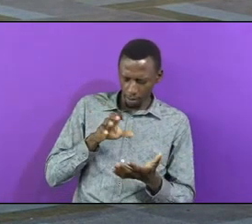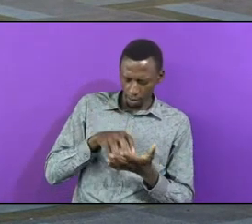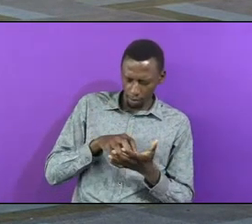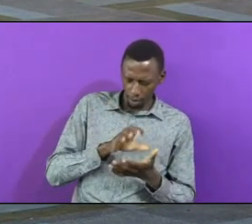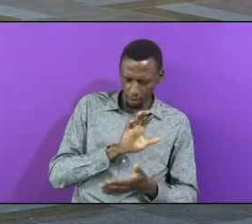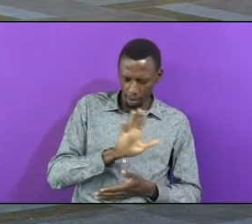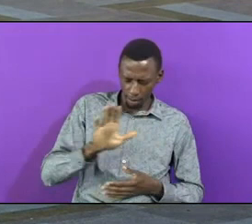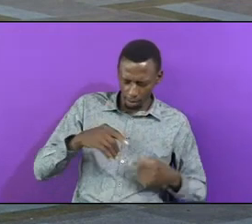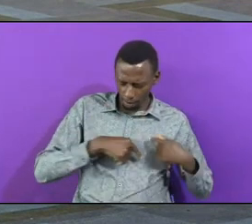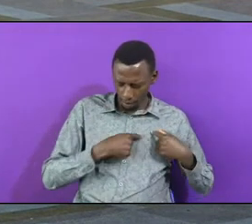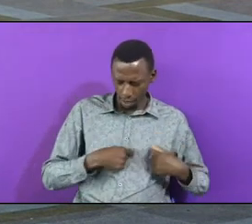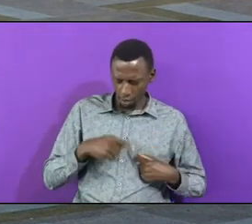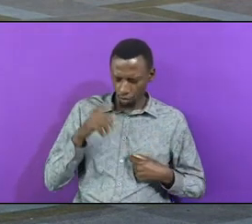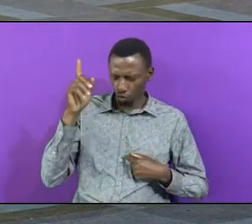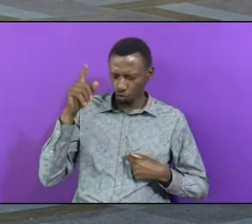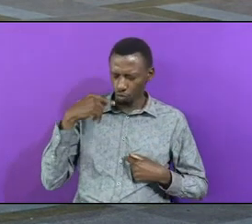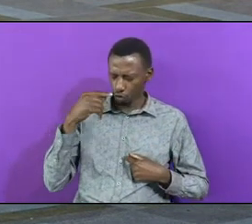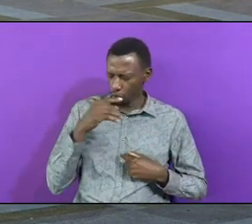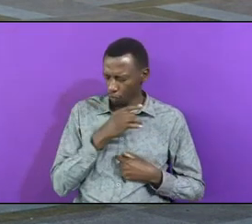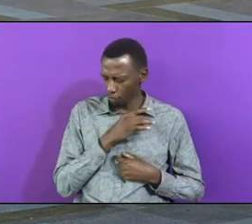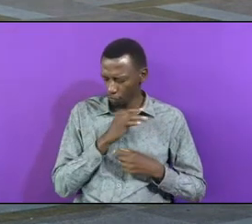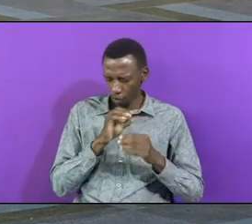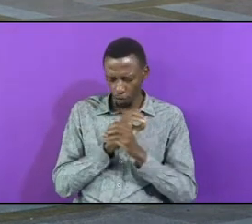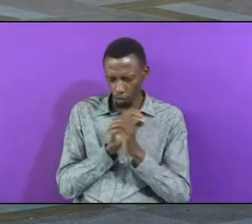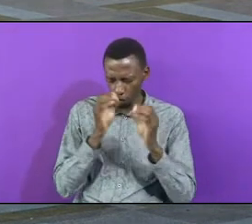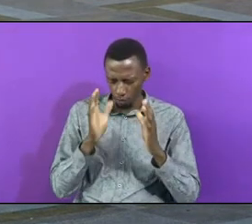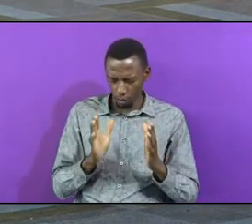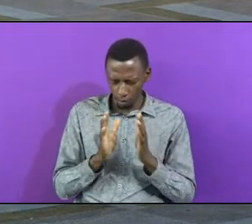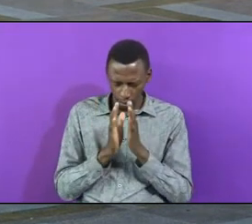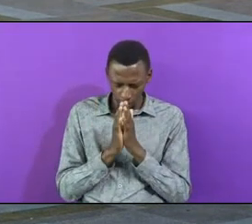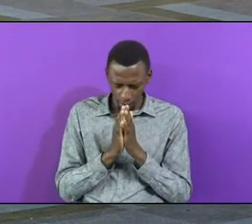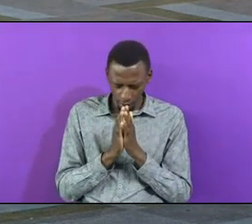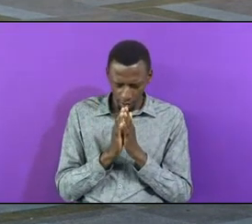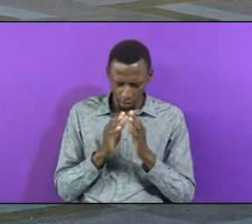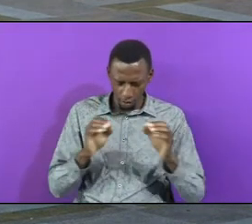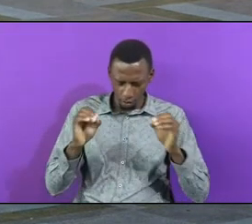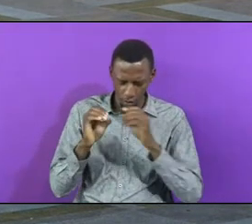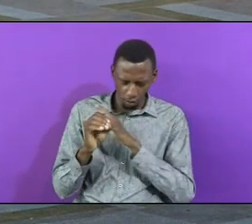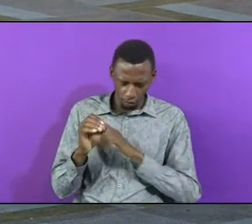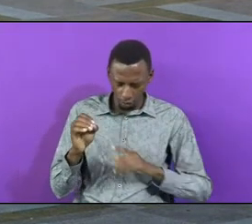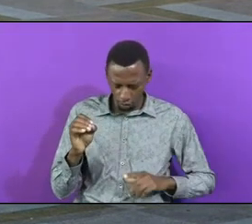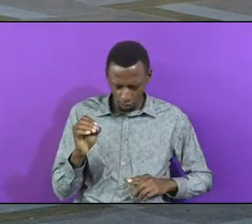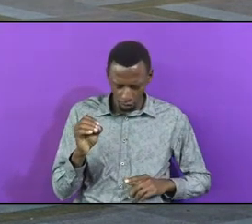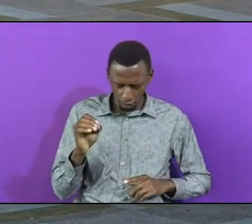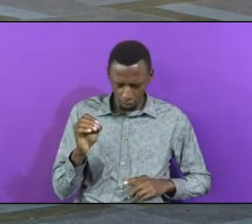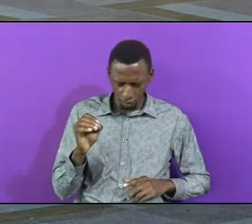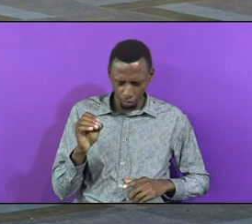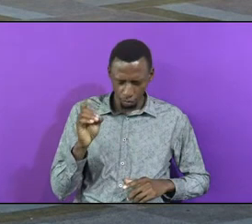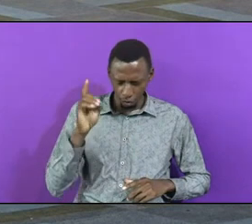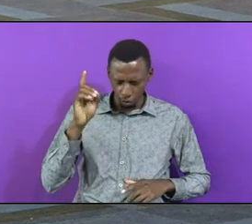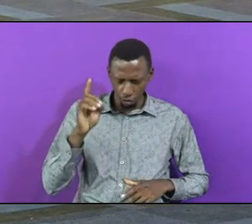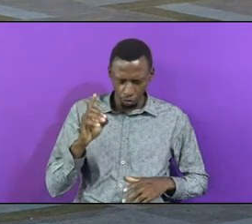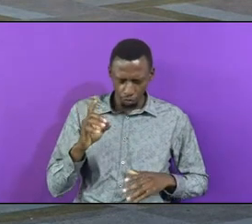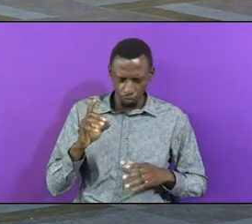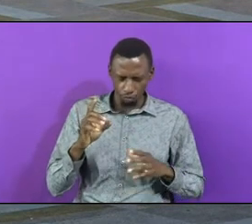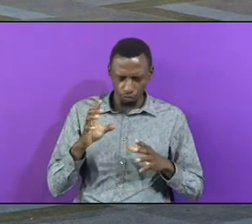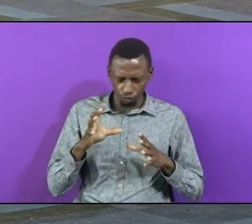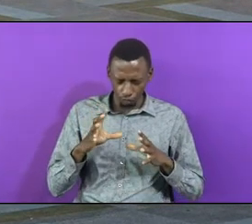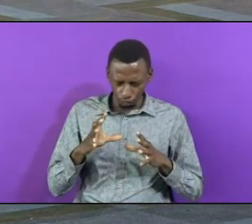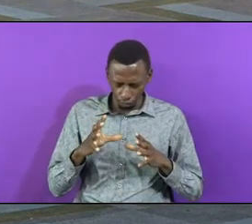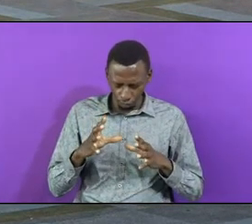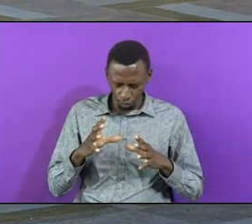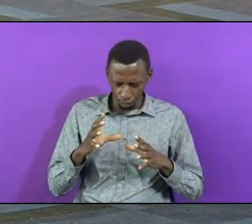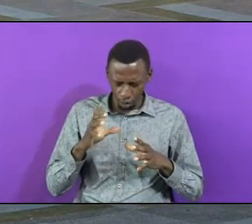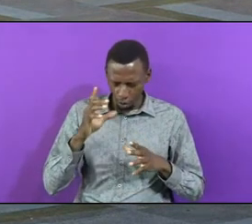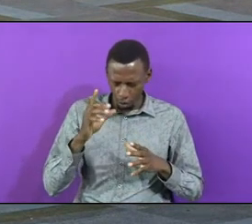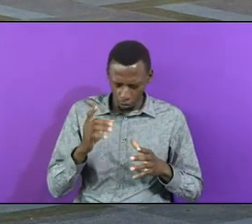who fears nobody I pray, Jehovah, that you consume me That I will disappear That I will not be